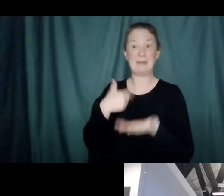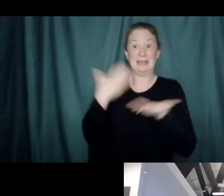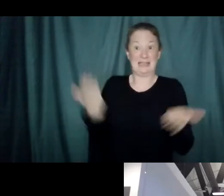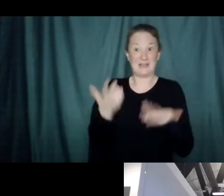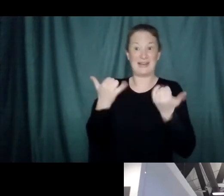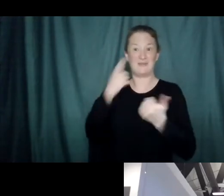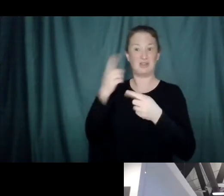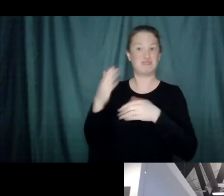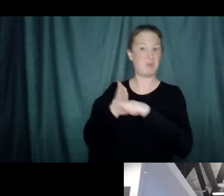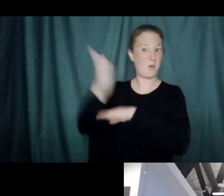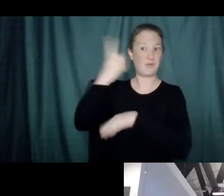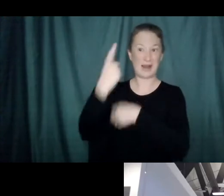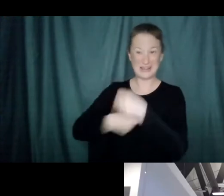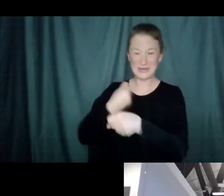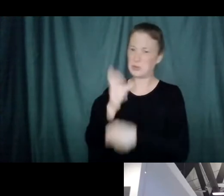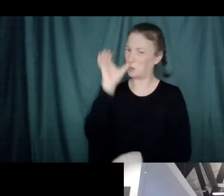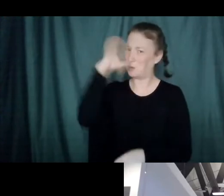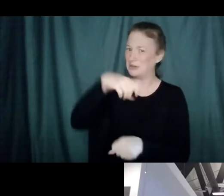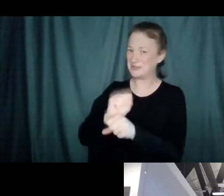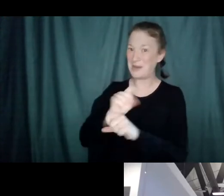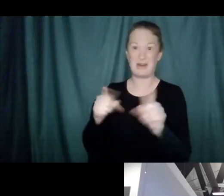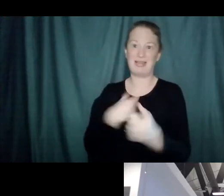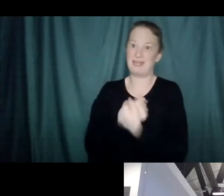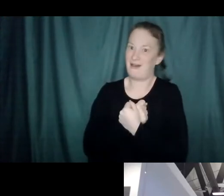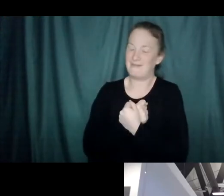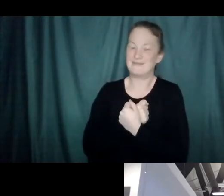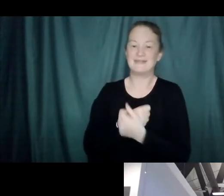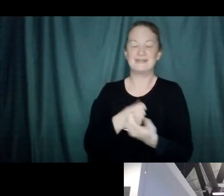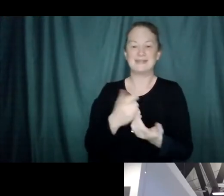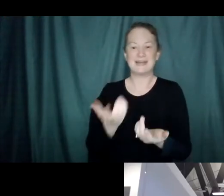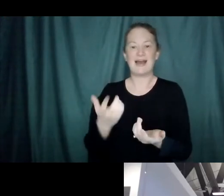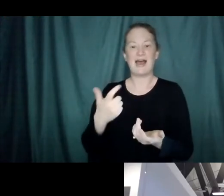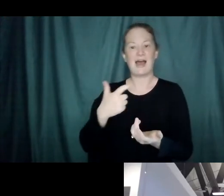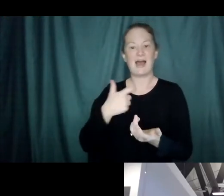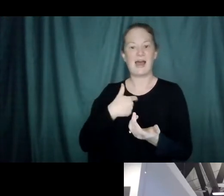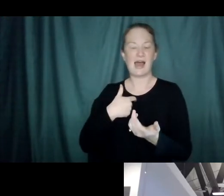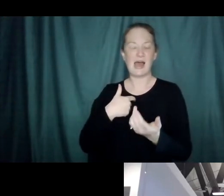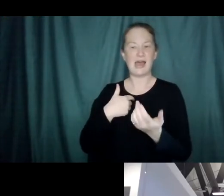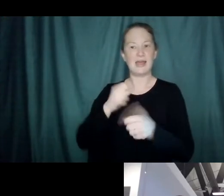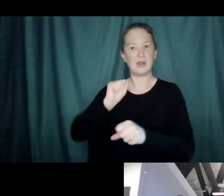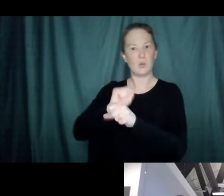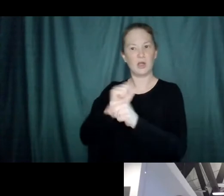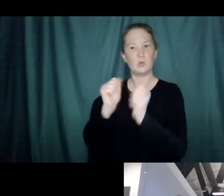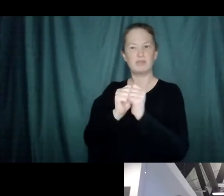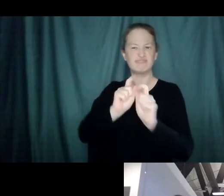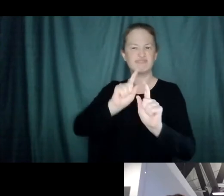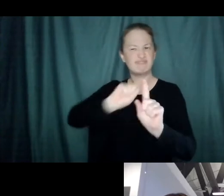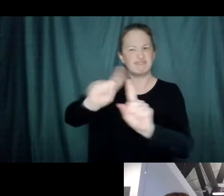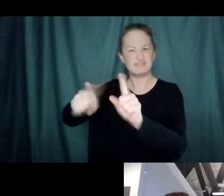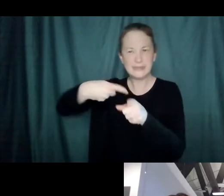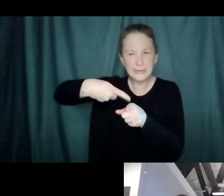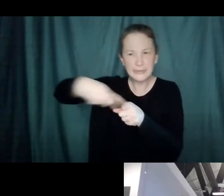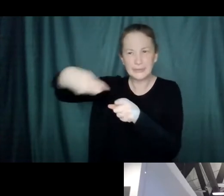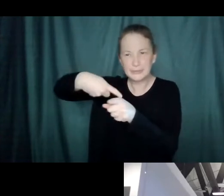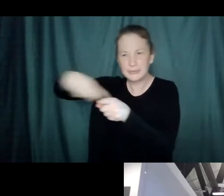and it's a very weird one, because I operate in the overlap between several very specialized areas.